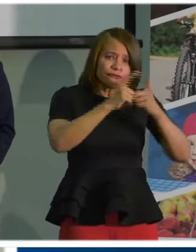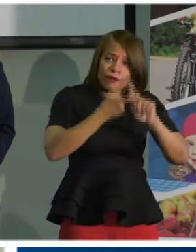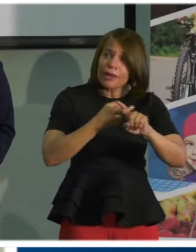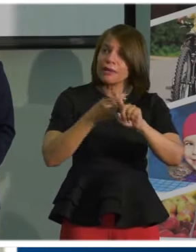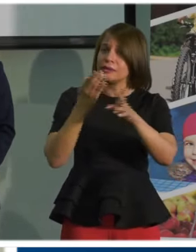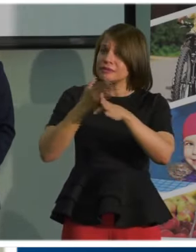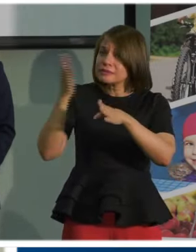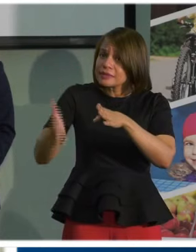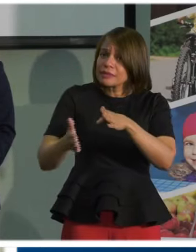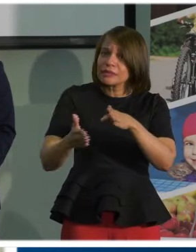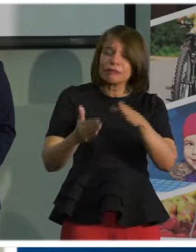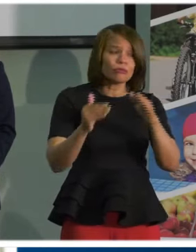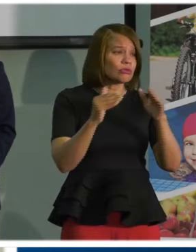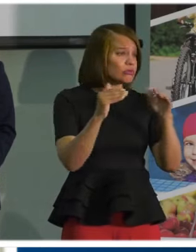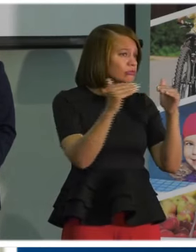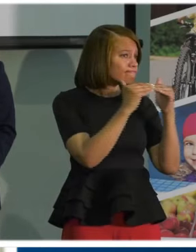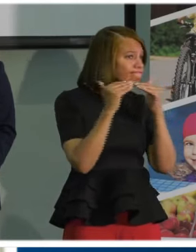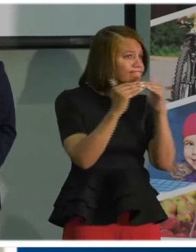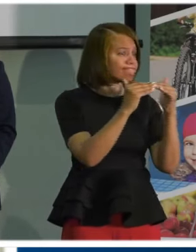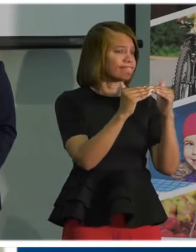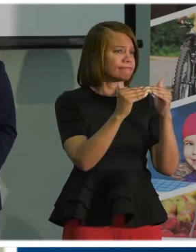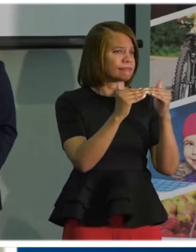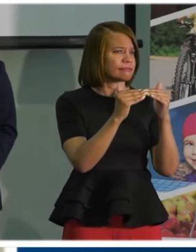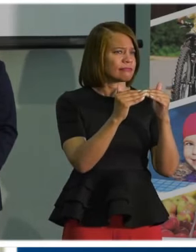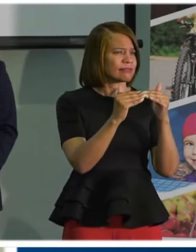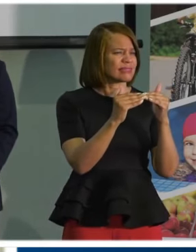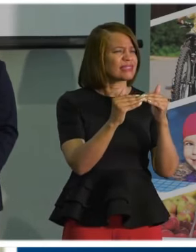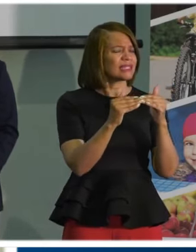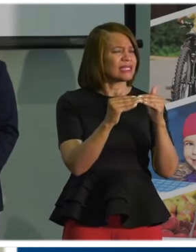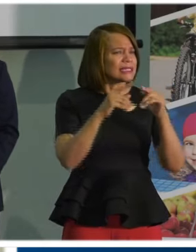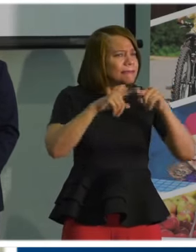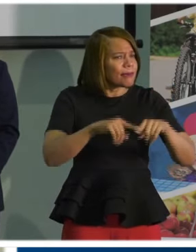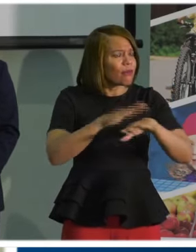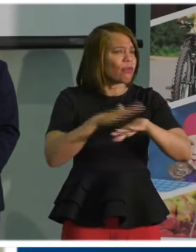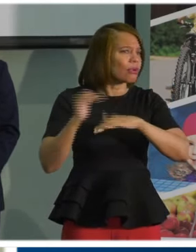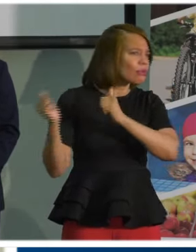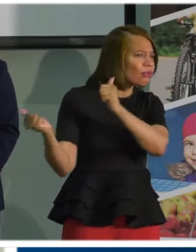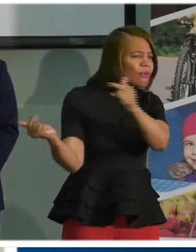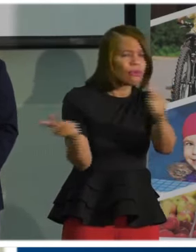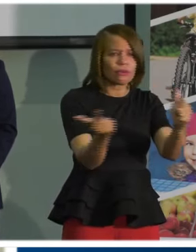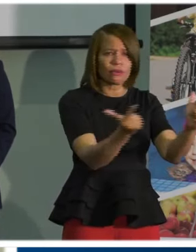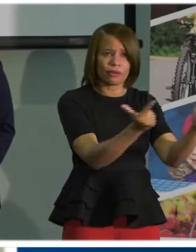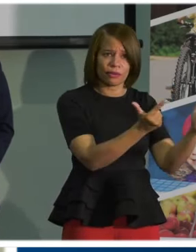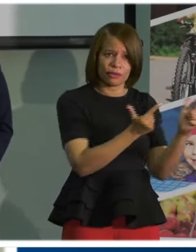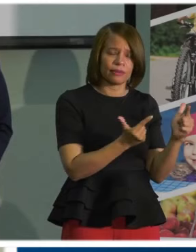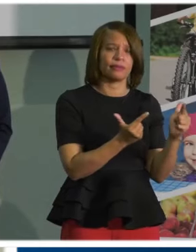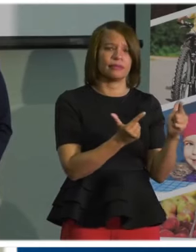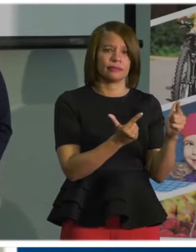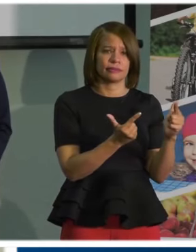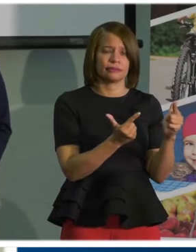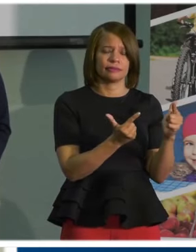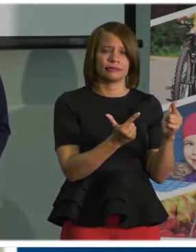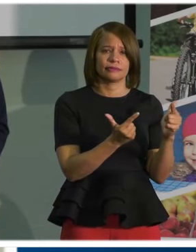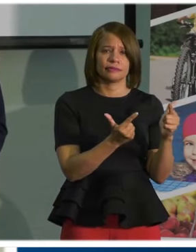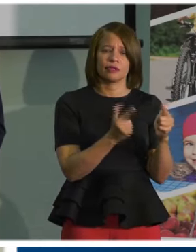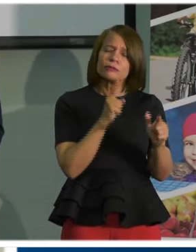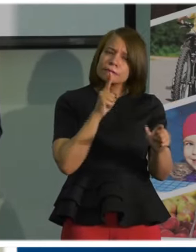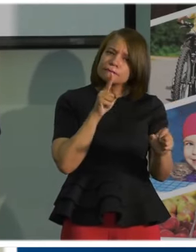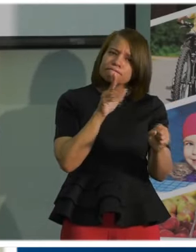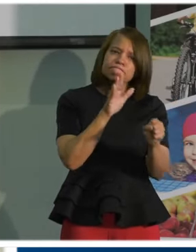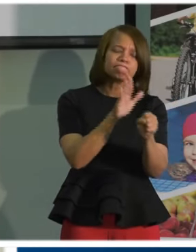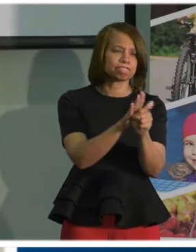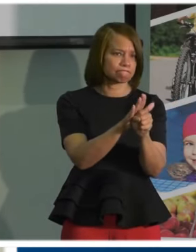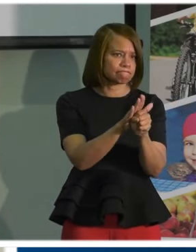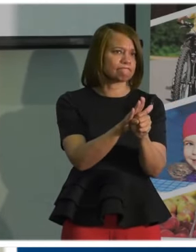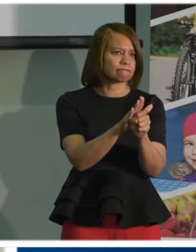neighbors, and colleagues, depends on each and every one of us. Commitment to